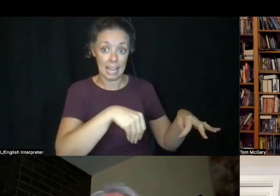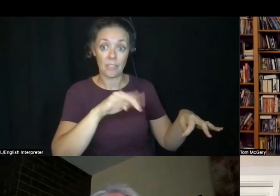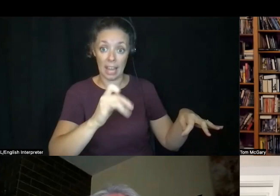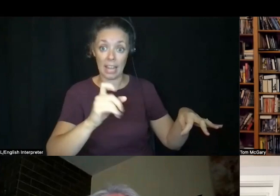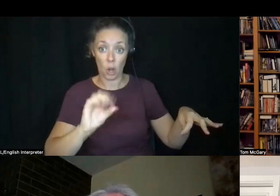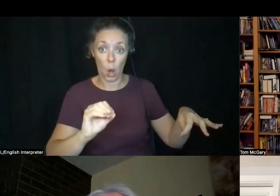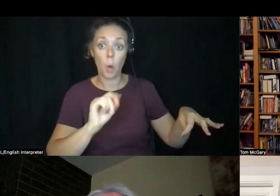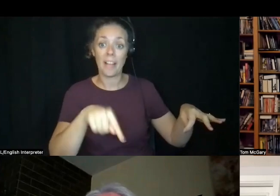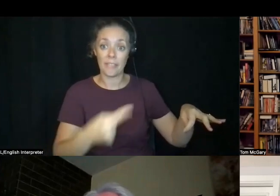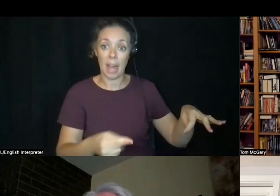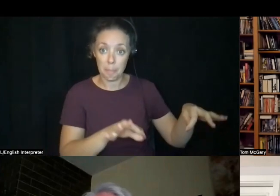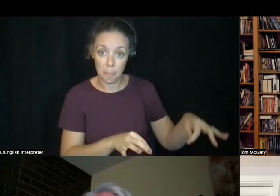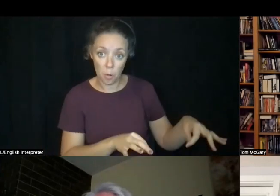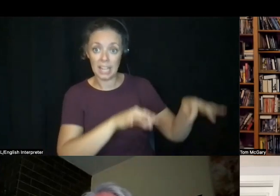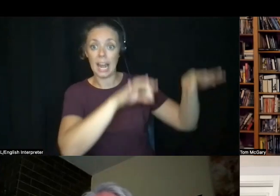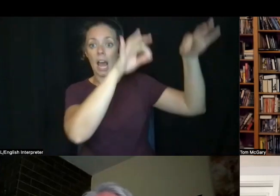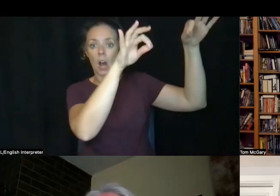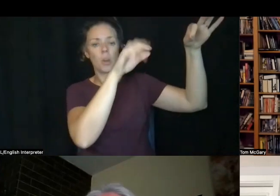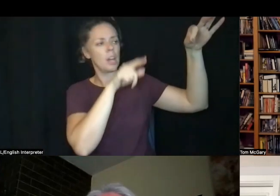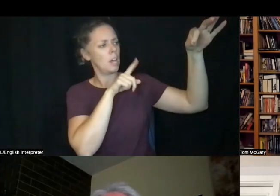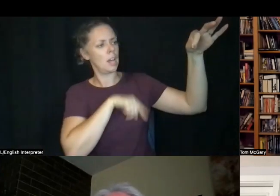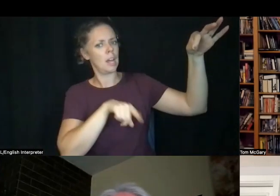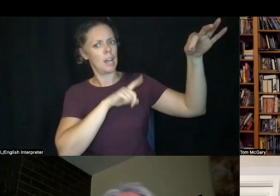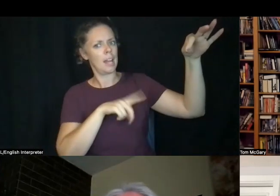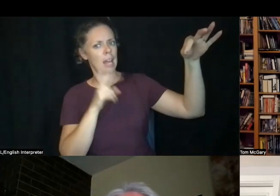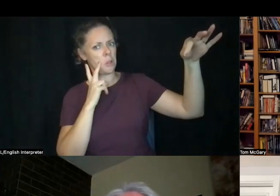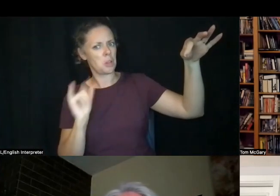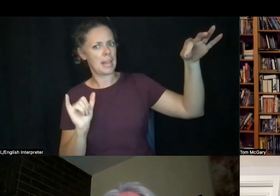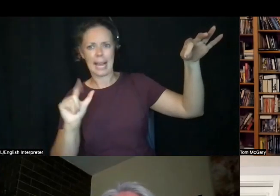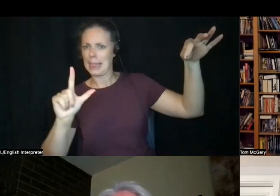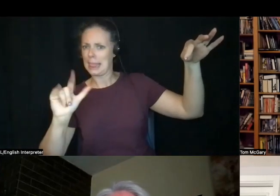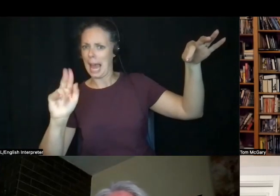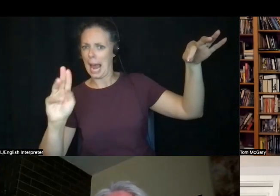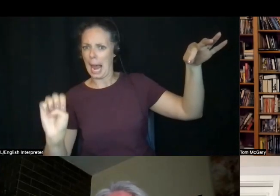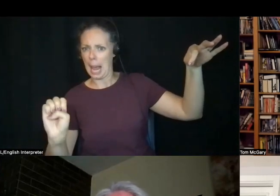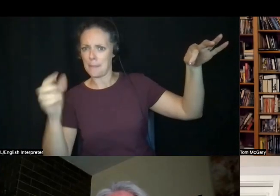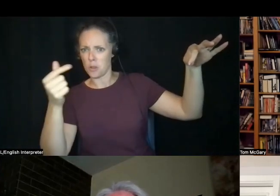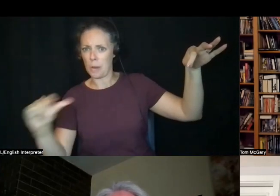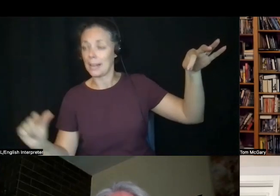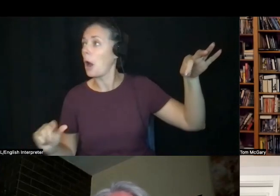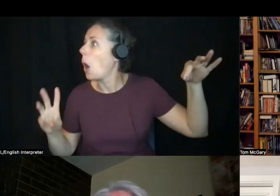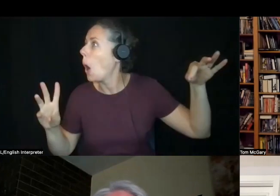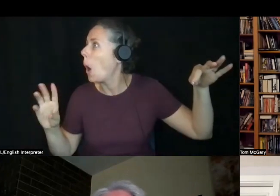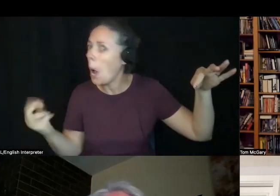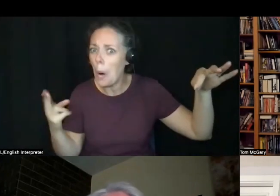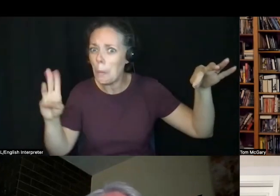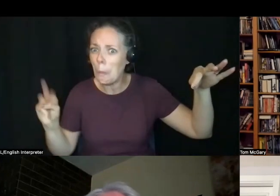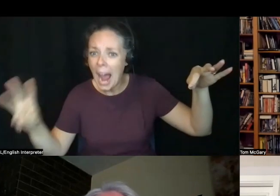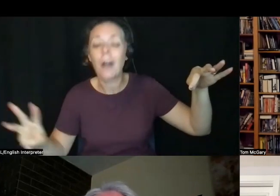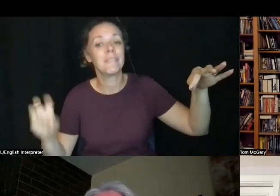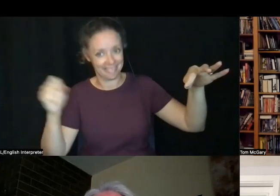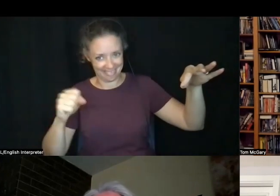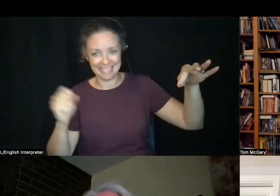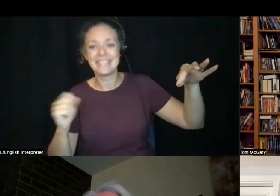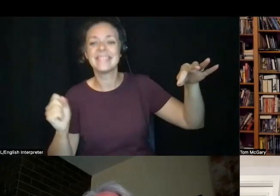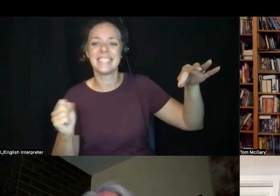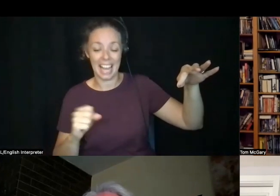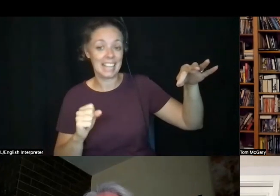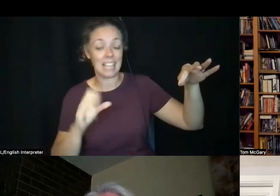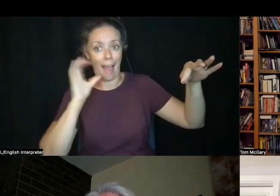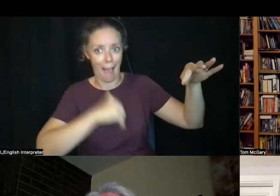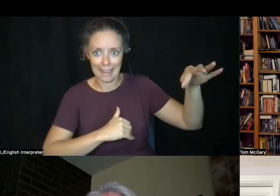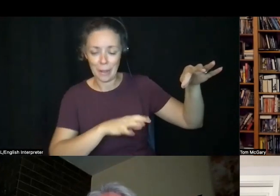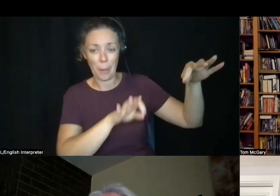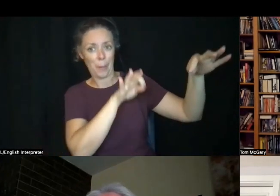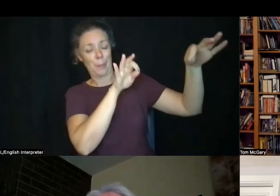it actually kind of looks like this lime green almost in your car. It looks very odd. And